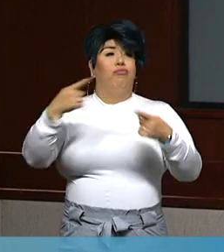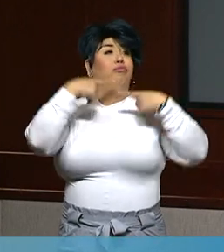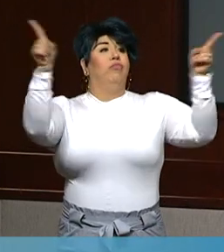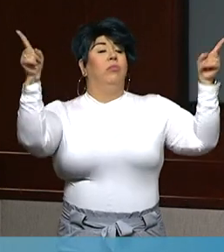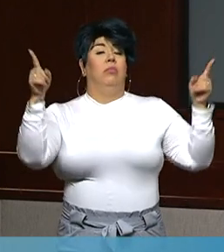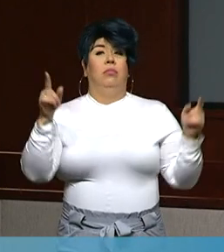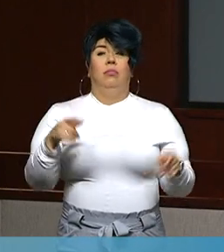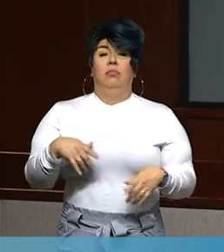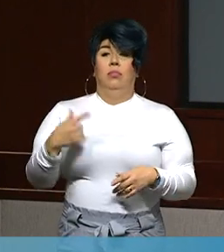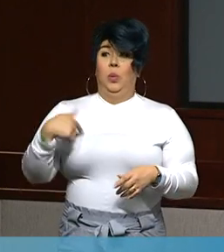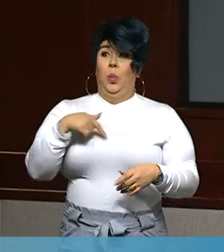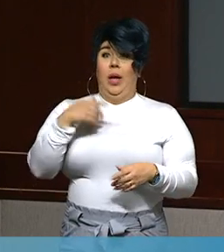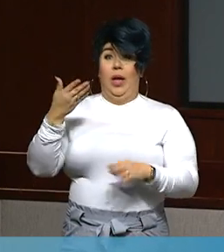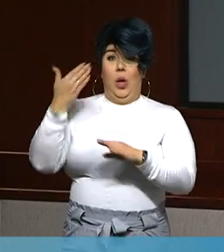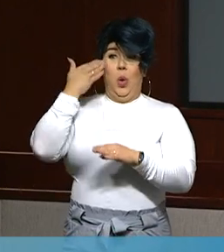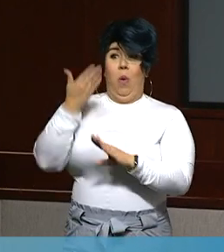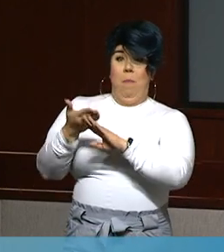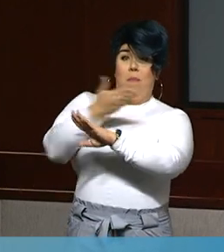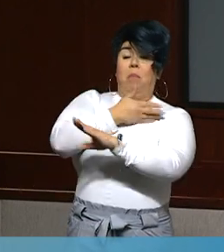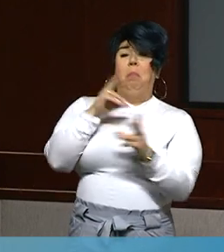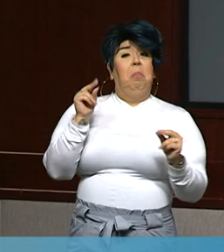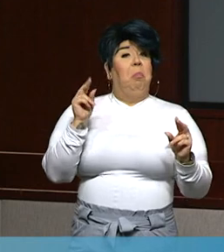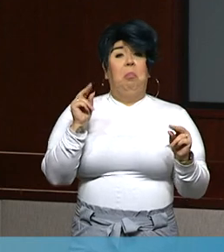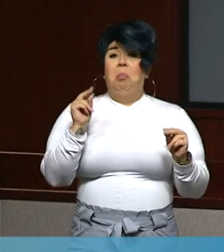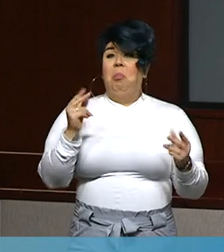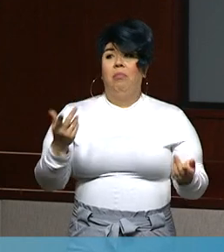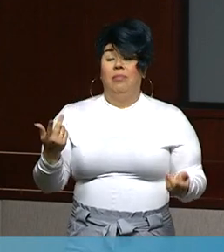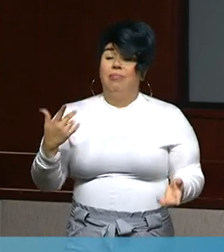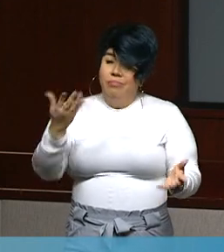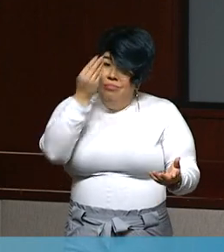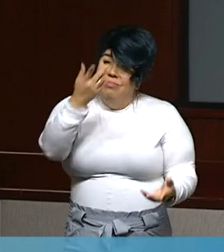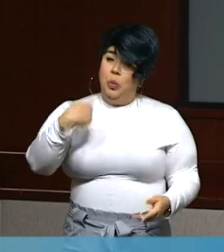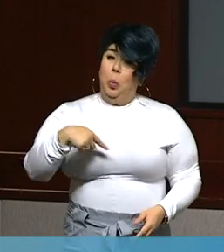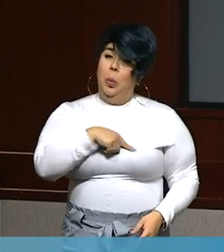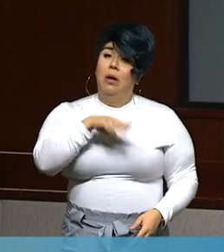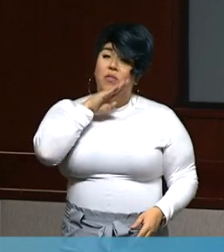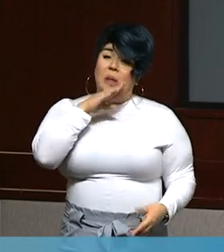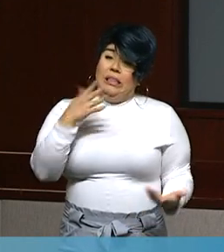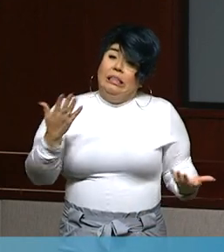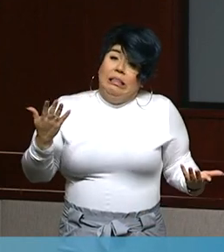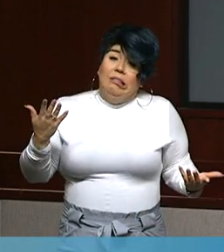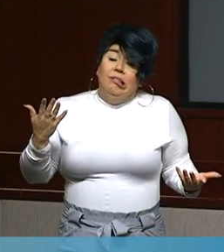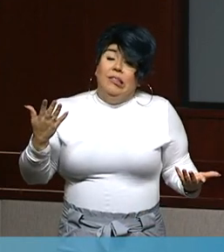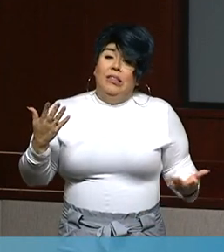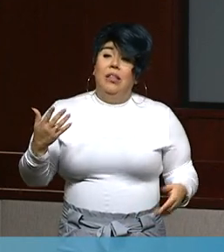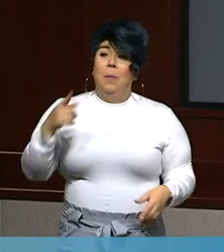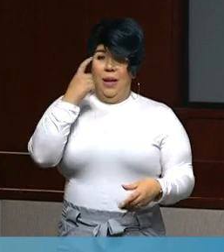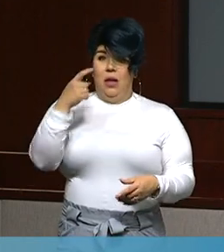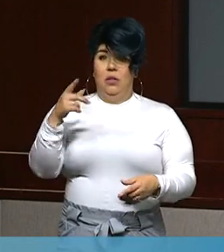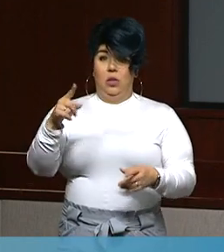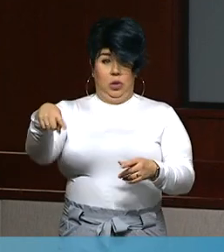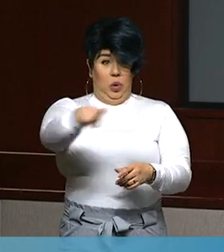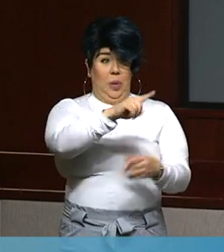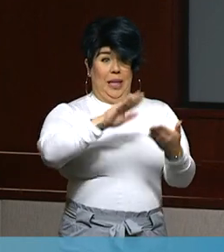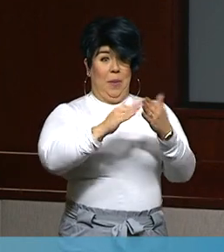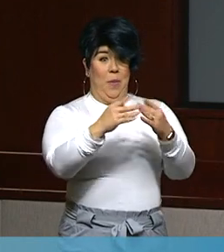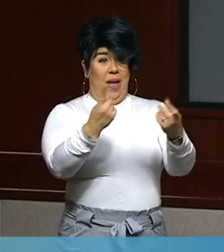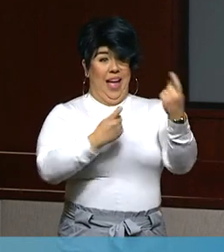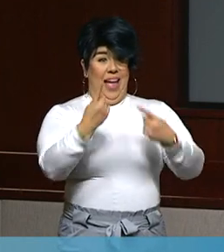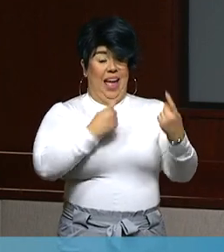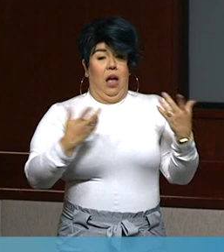before they're announced, and it's a little frustrating when we're asked these questions, when the state